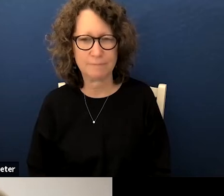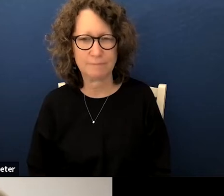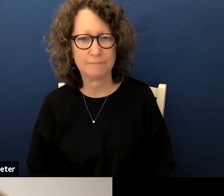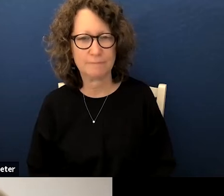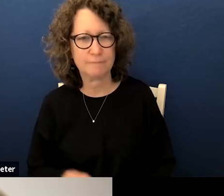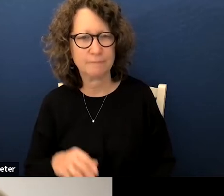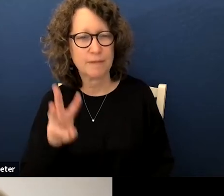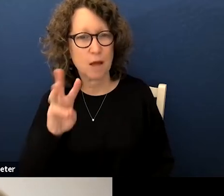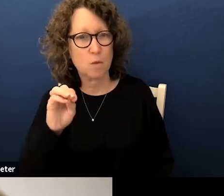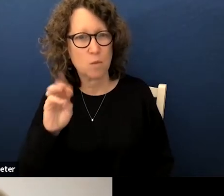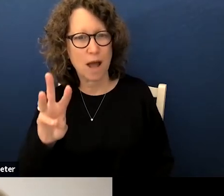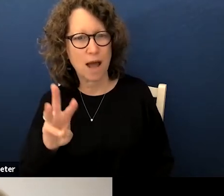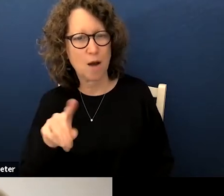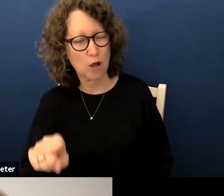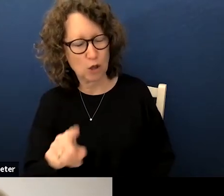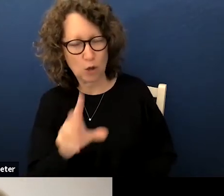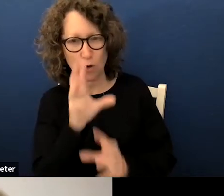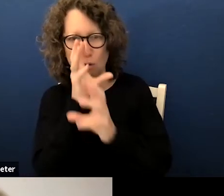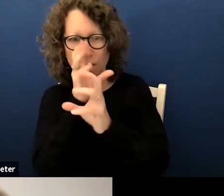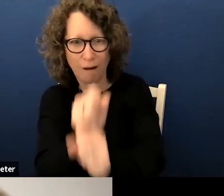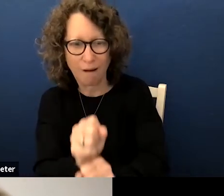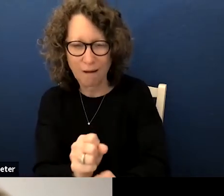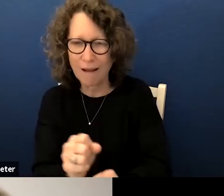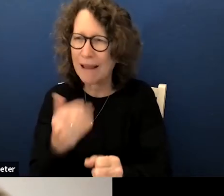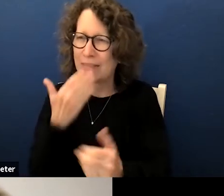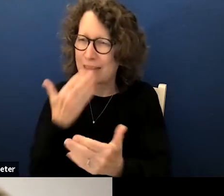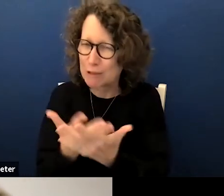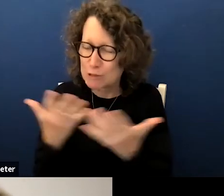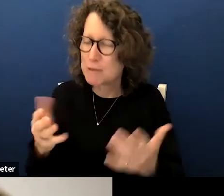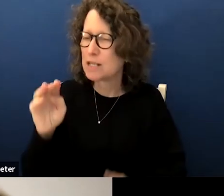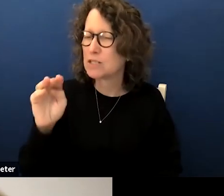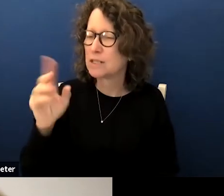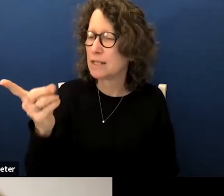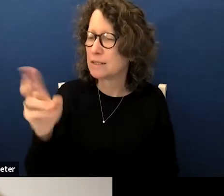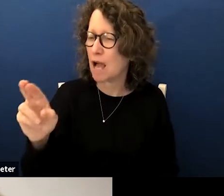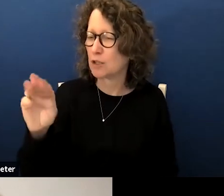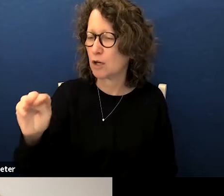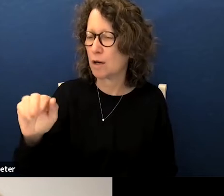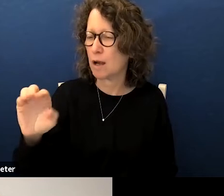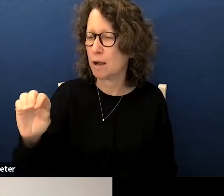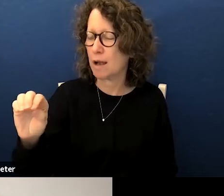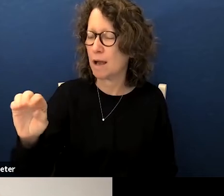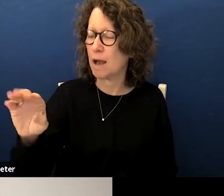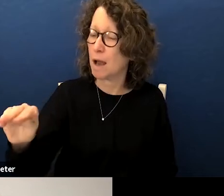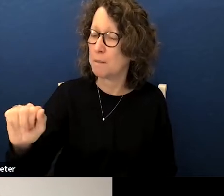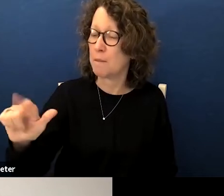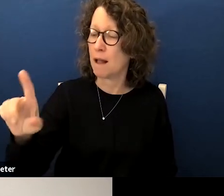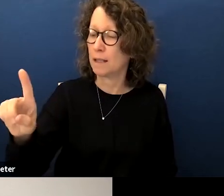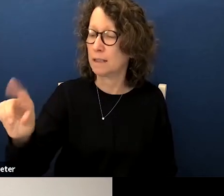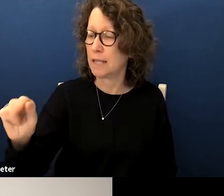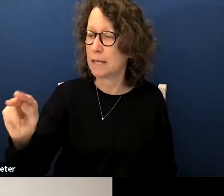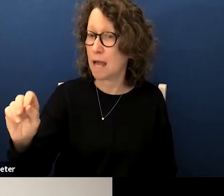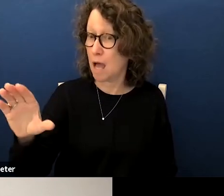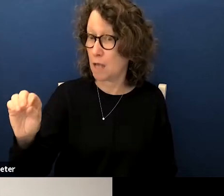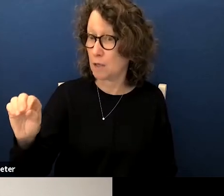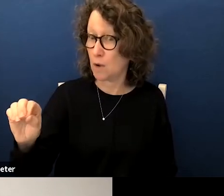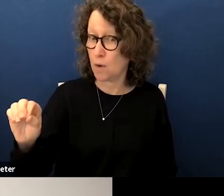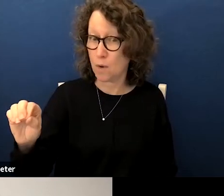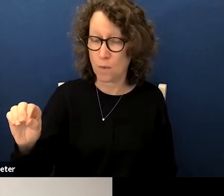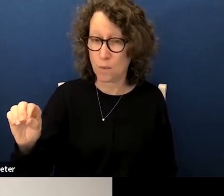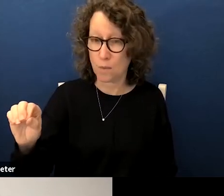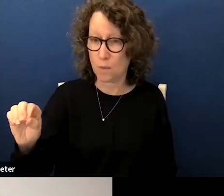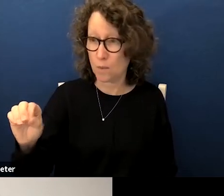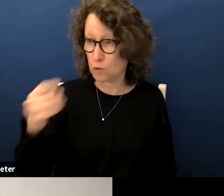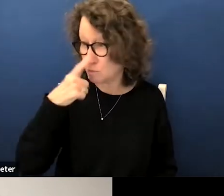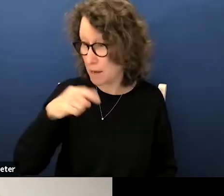wow you really drew us into that thank you so much is it okay with the board president if you just say a few words before i can finish up